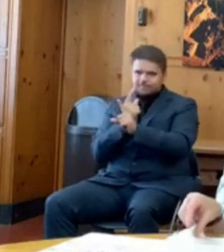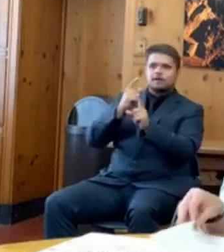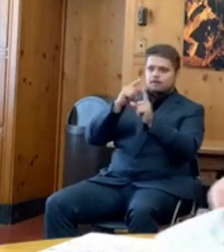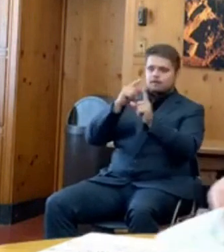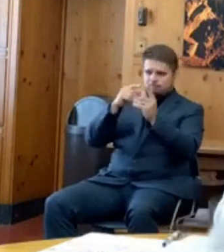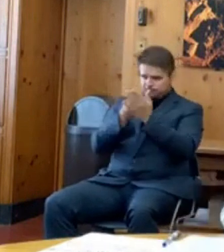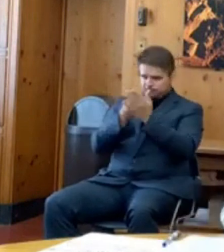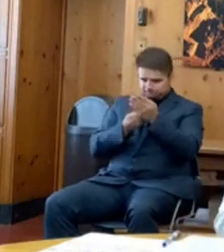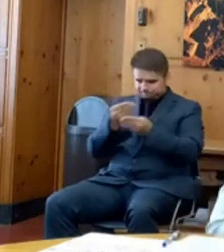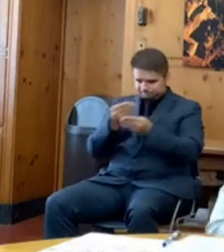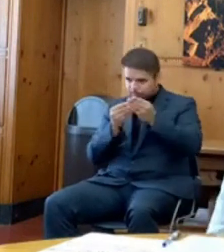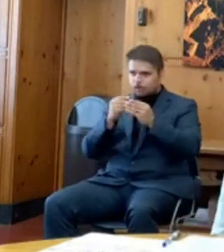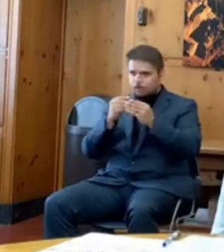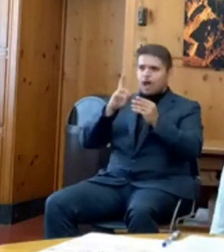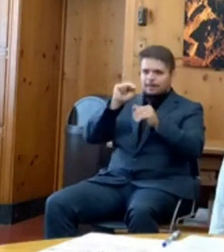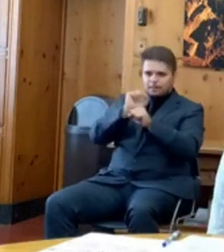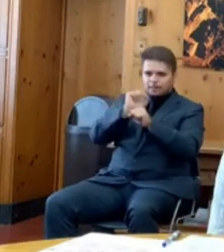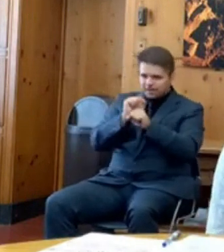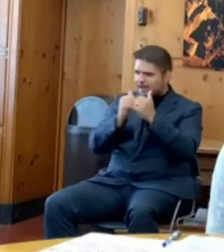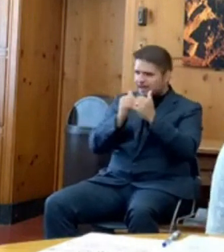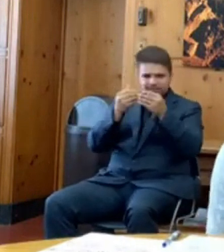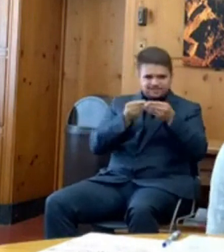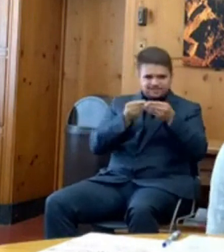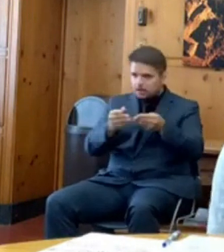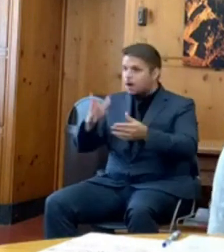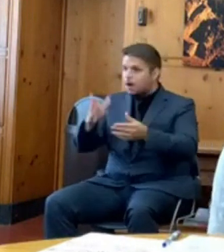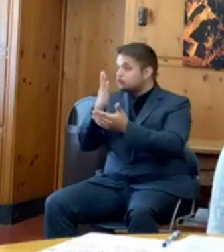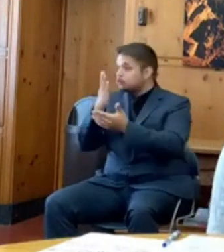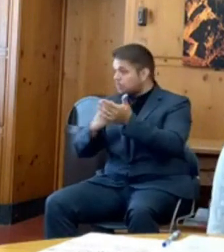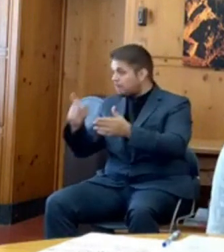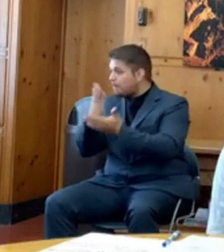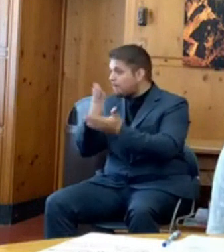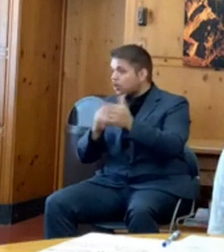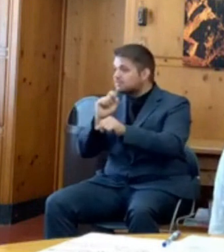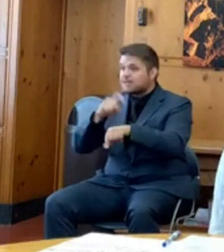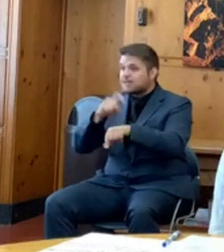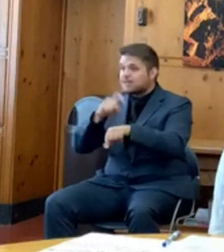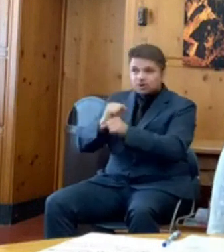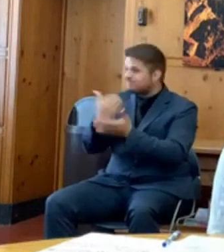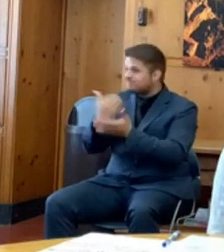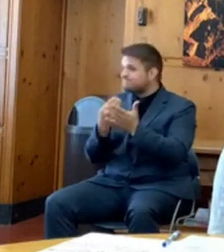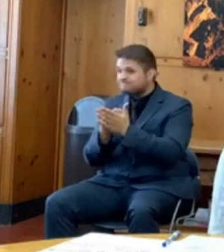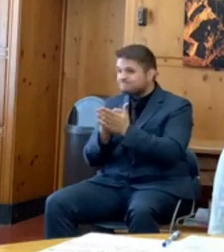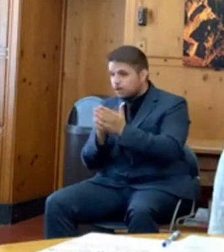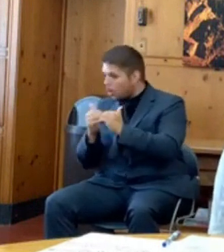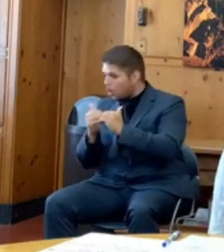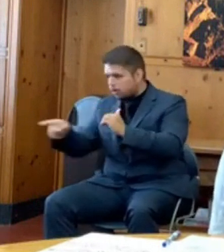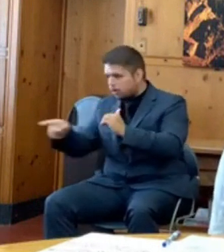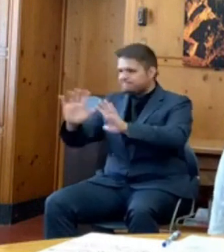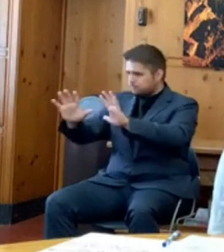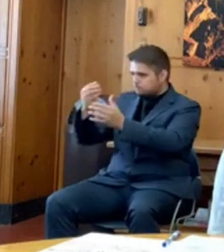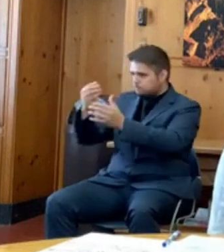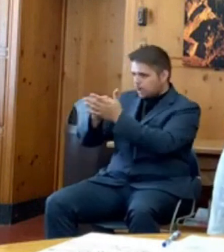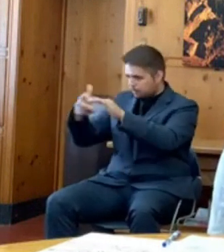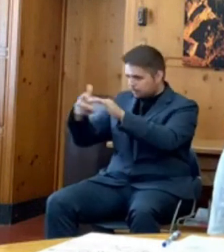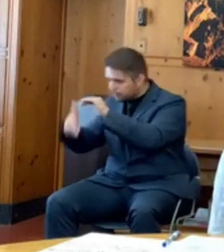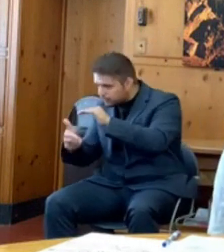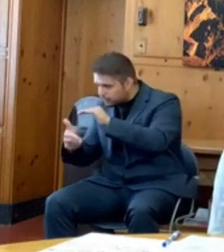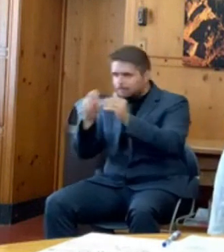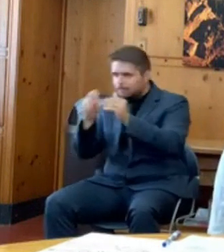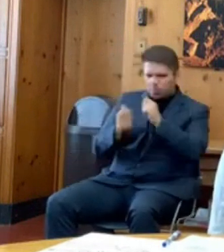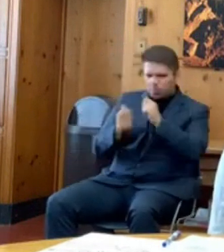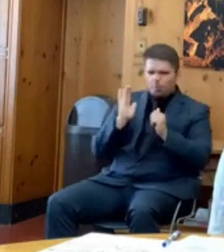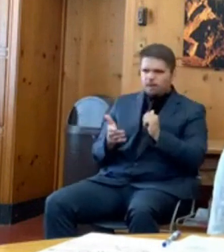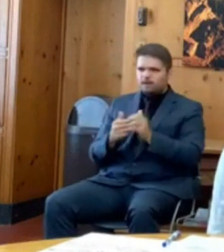from a part-time job. Unfortunately, a few lawmakers prevented passage of a bill, a third